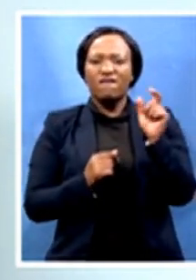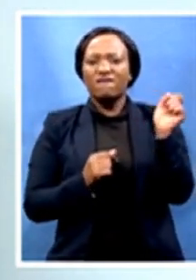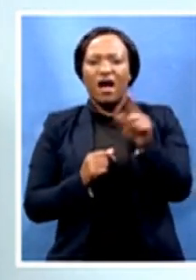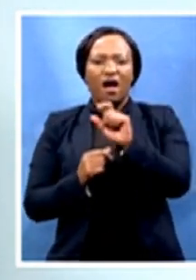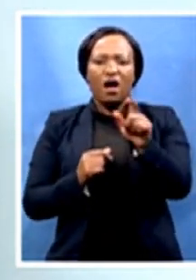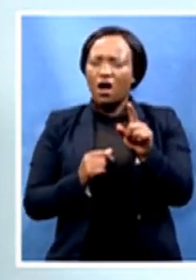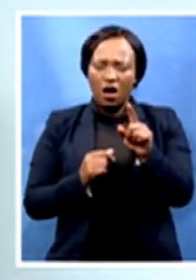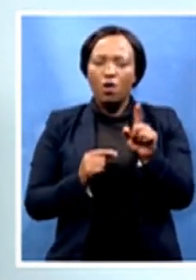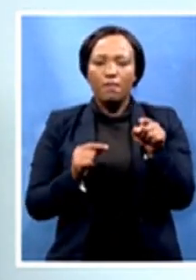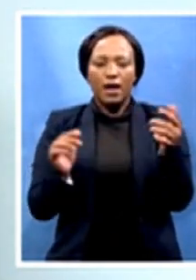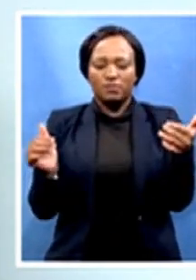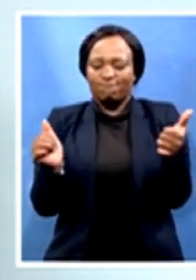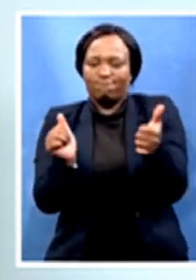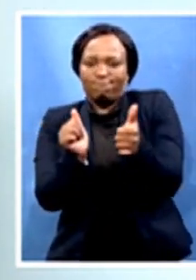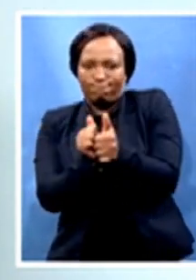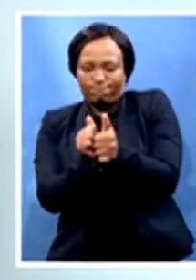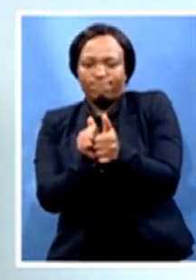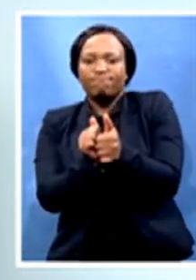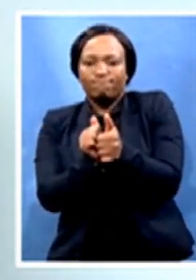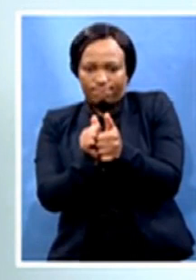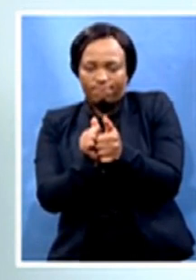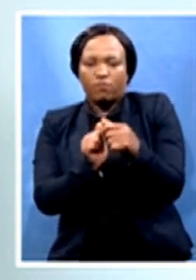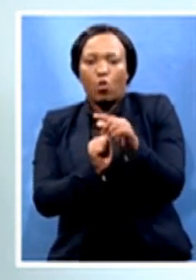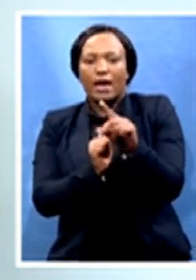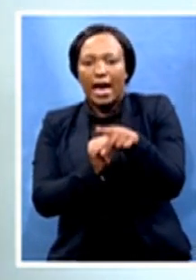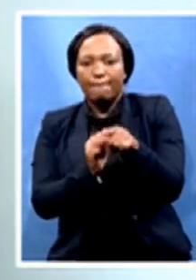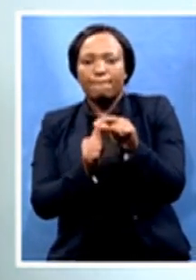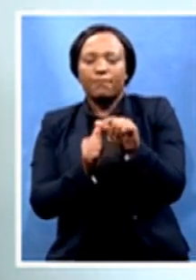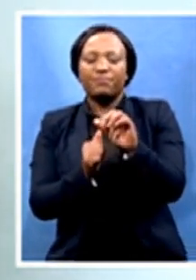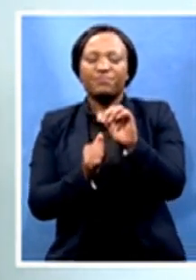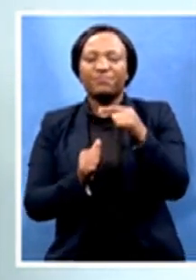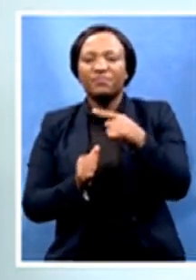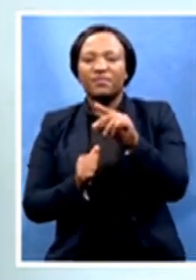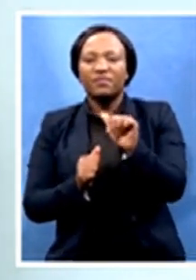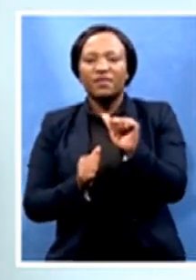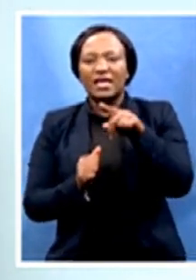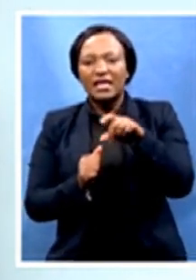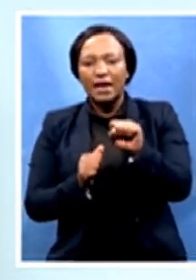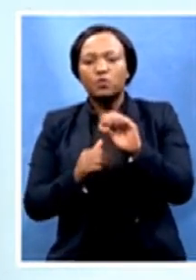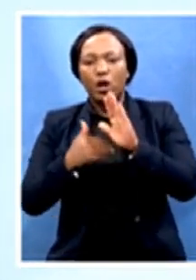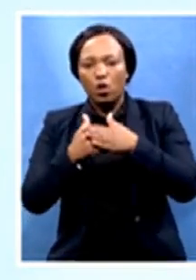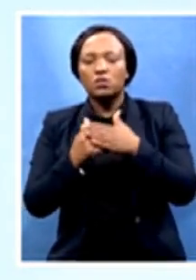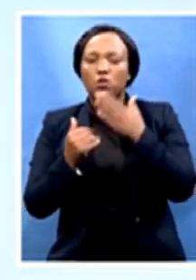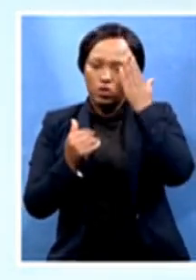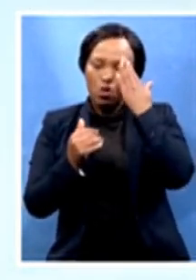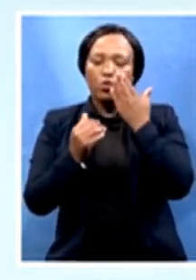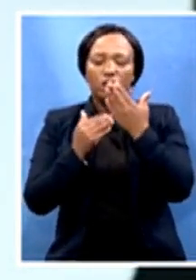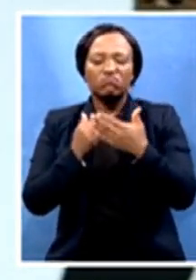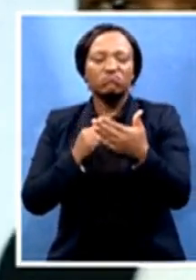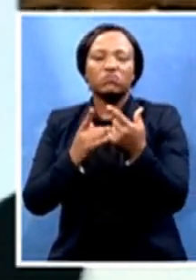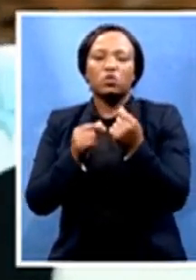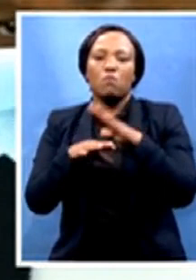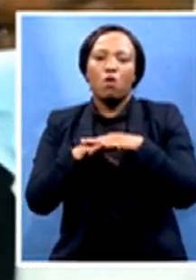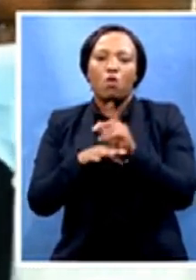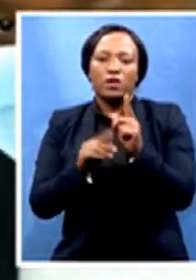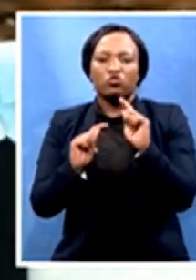gap, we'll then be able to identify the things that we need to do. Let's hold it there for now, MEC, and all the best with this project. Thank you very much. I appreciate it.